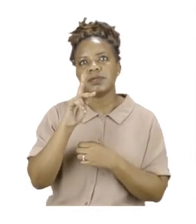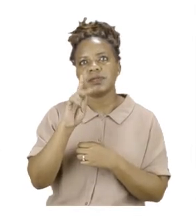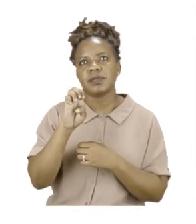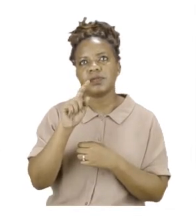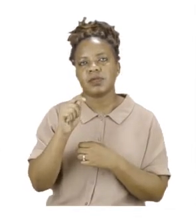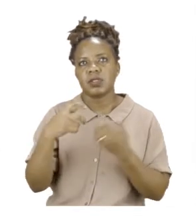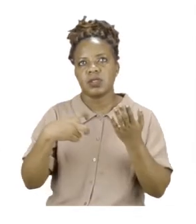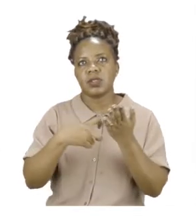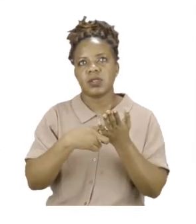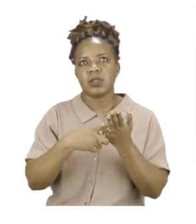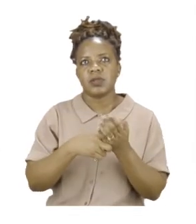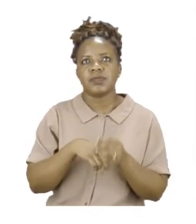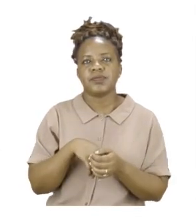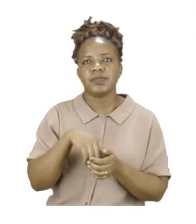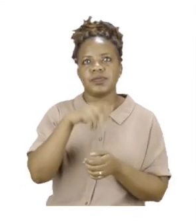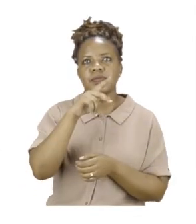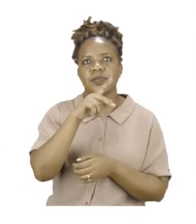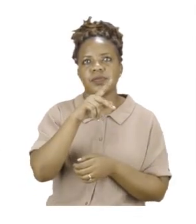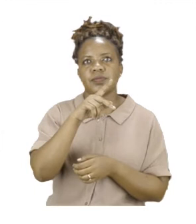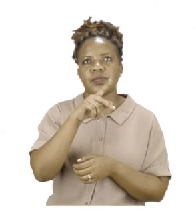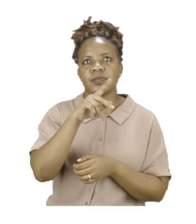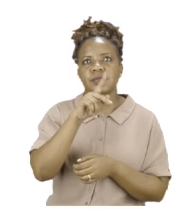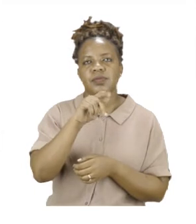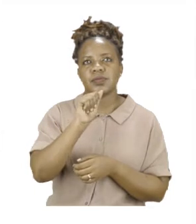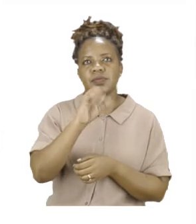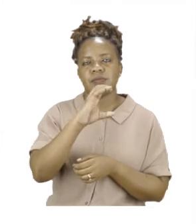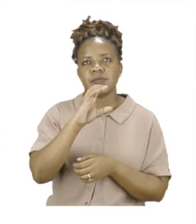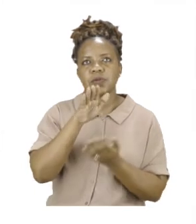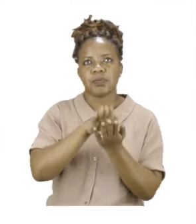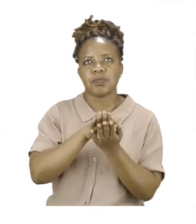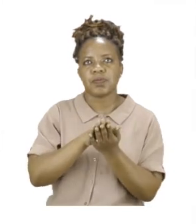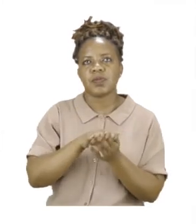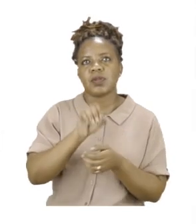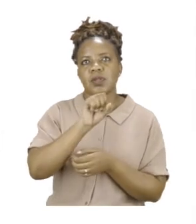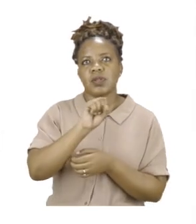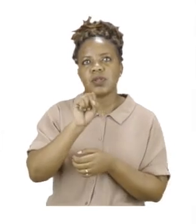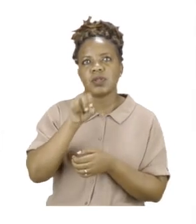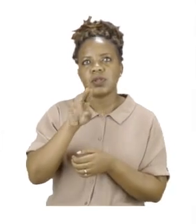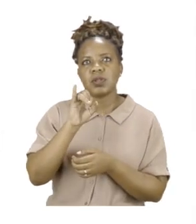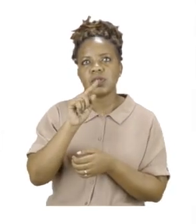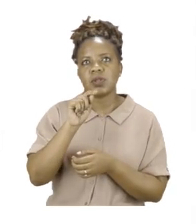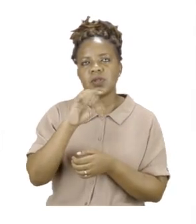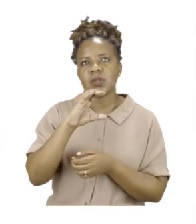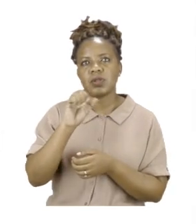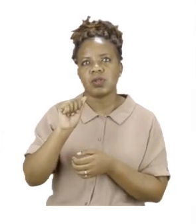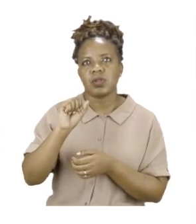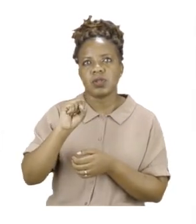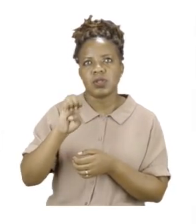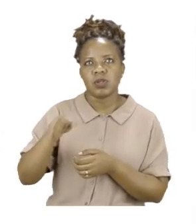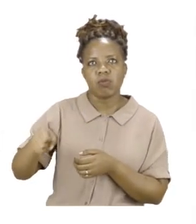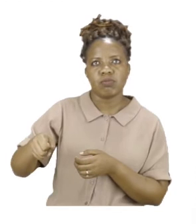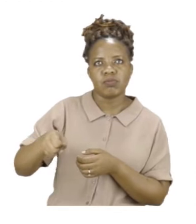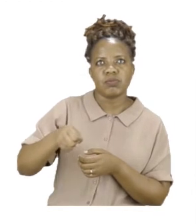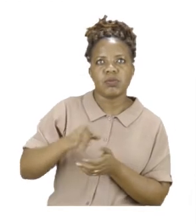holiday. Well done, everyone. Now let us read the words below on